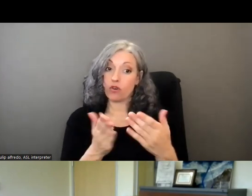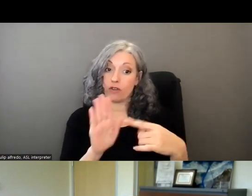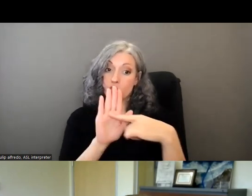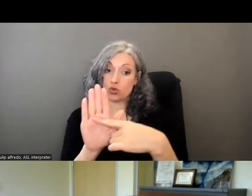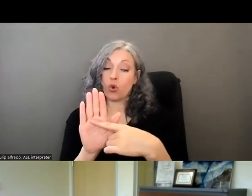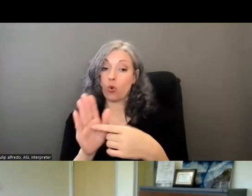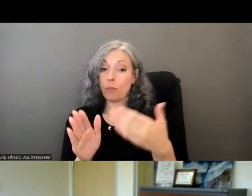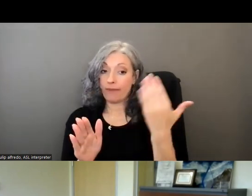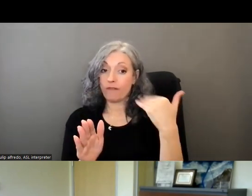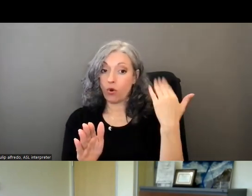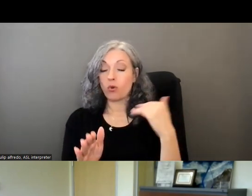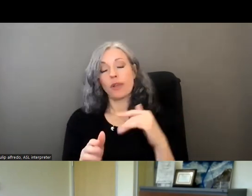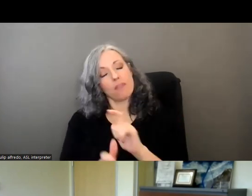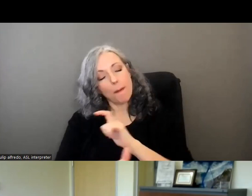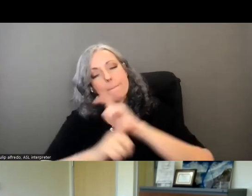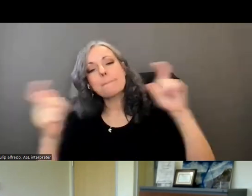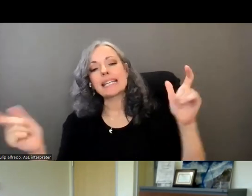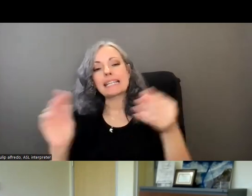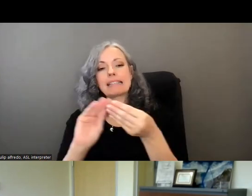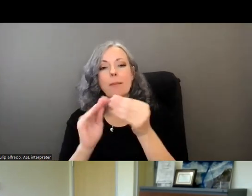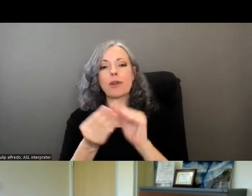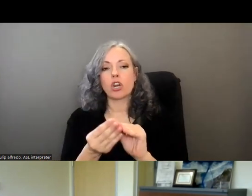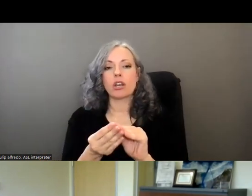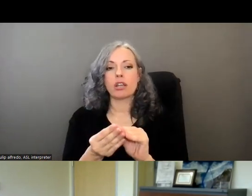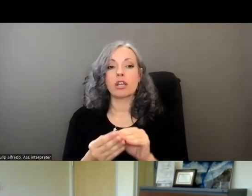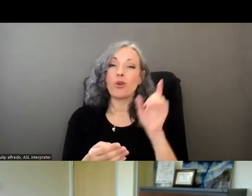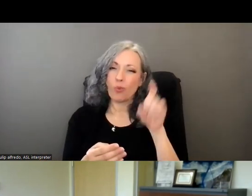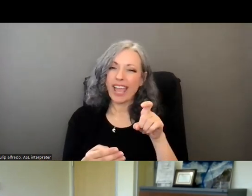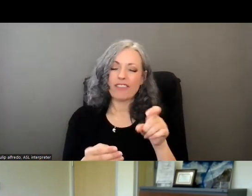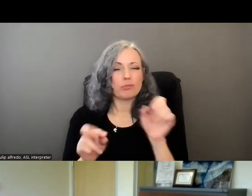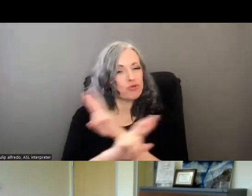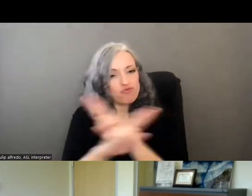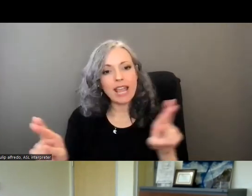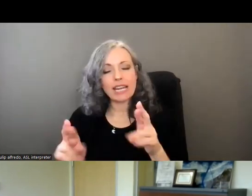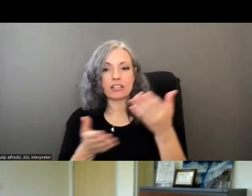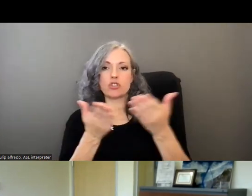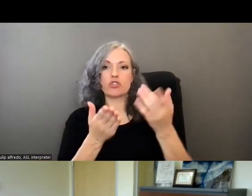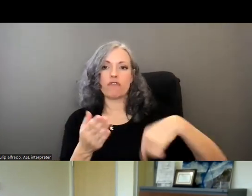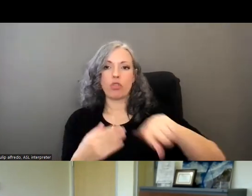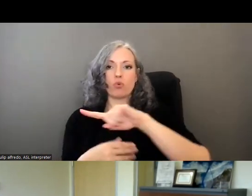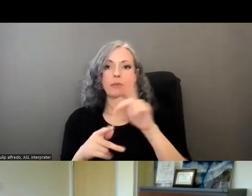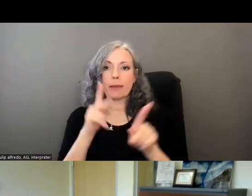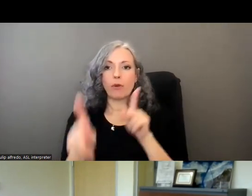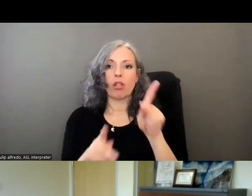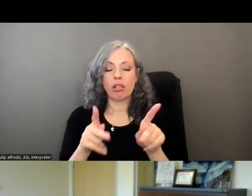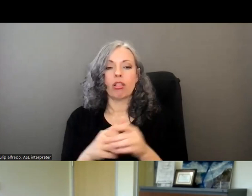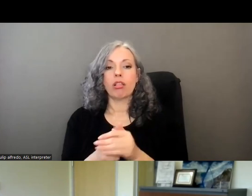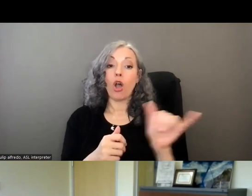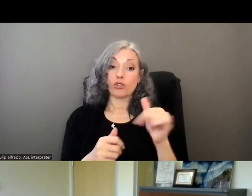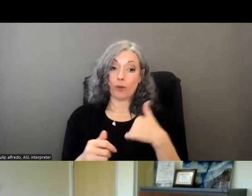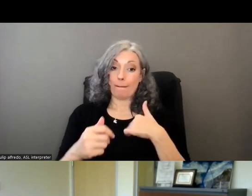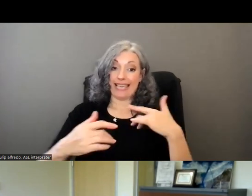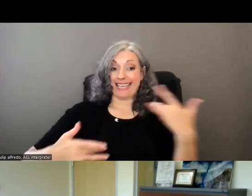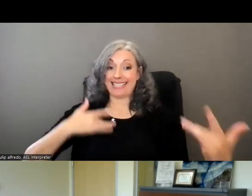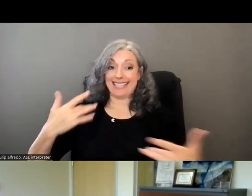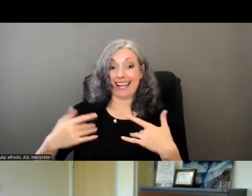we have some big numbers coming at us and that we have to be prepared to serve them i'm also excited that the data